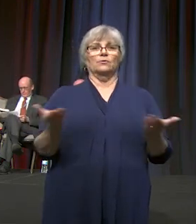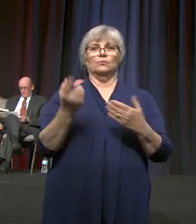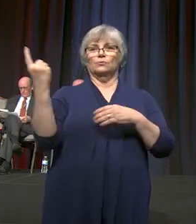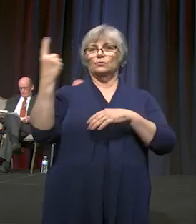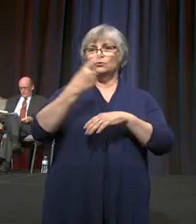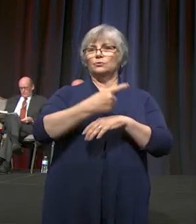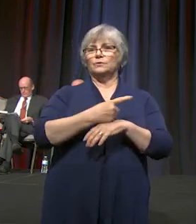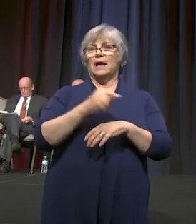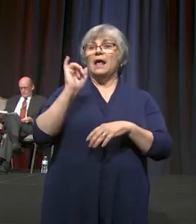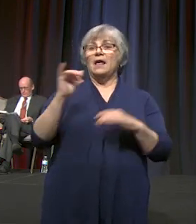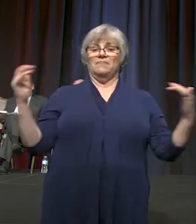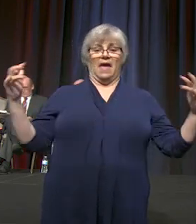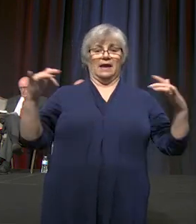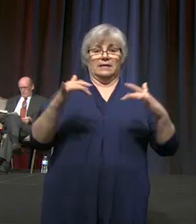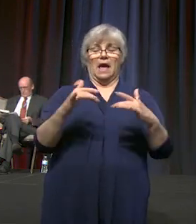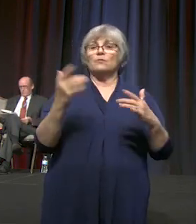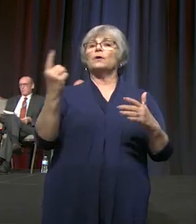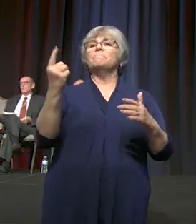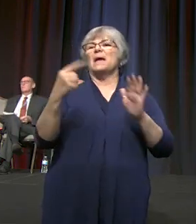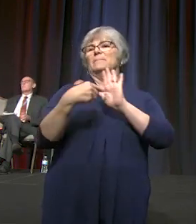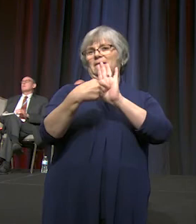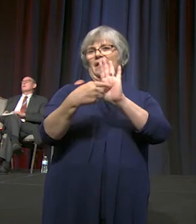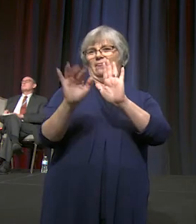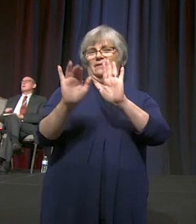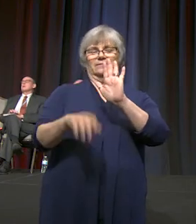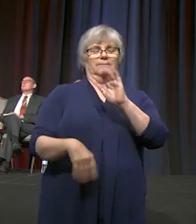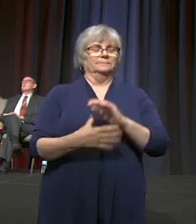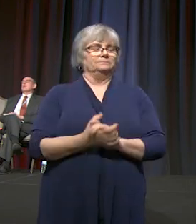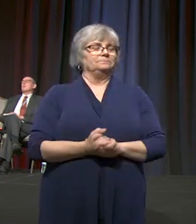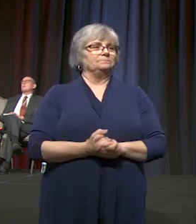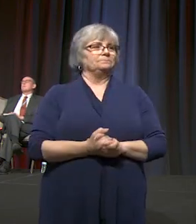that gathering might go something like this.